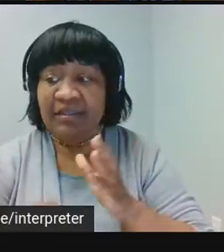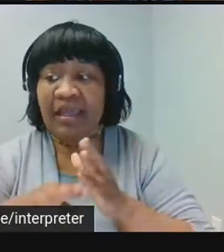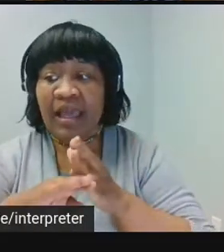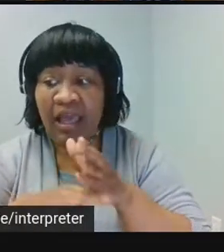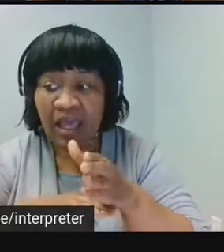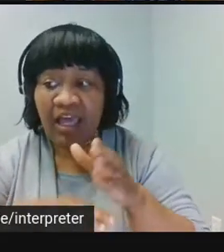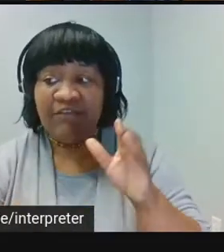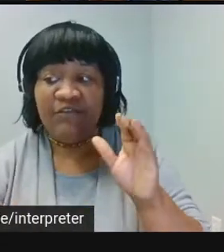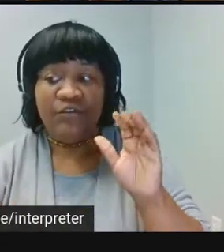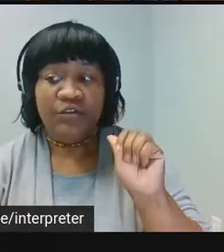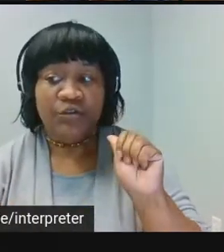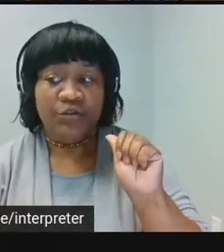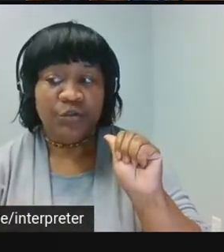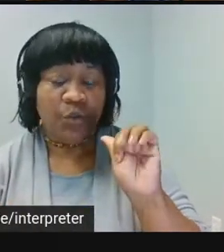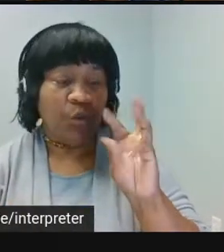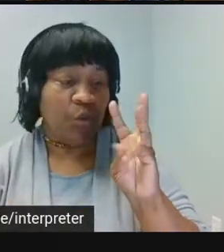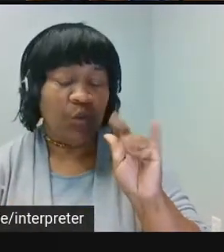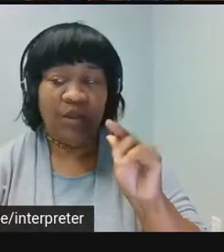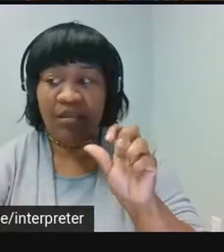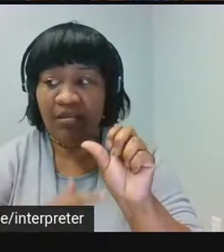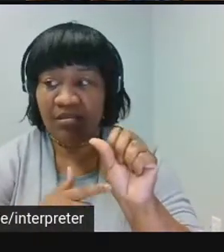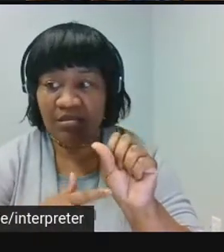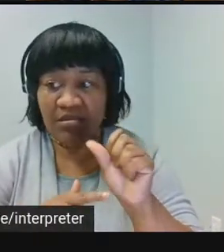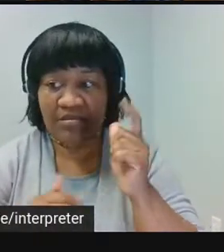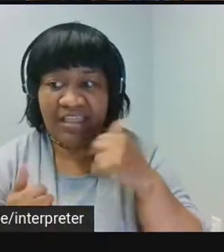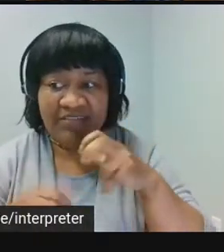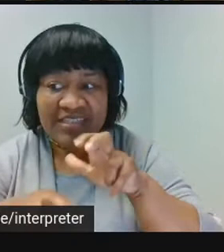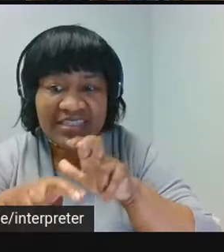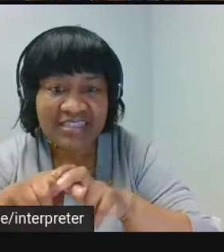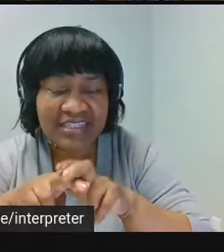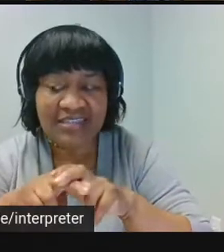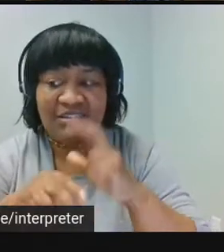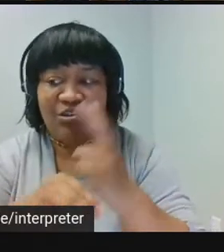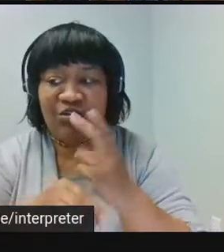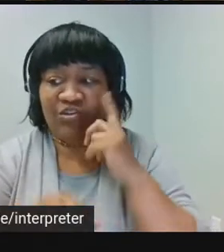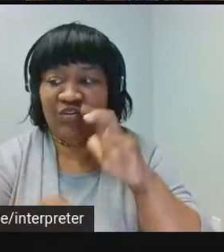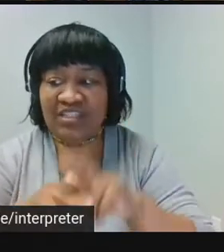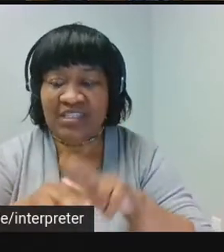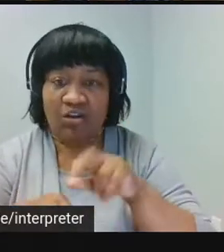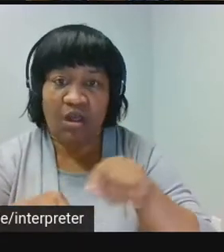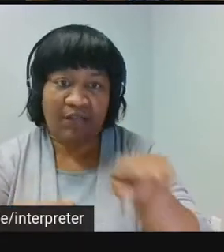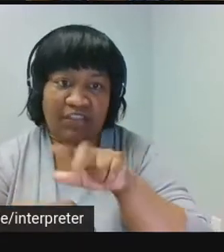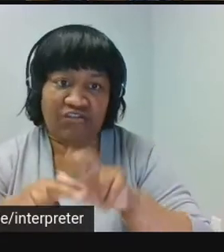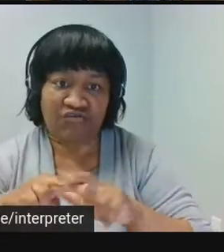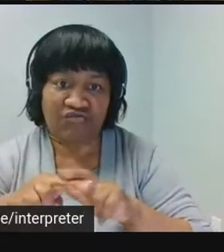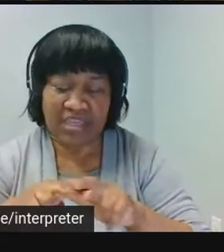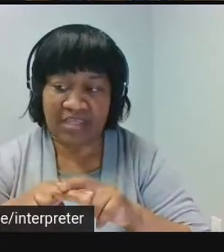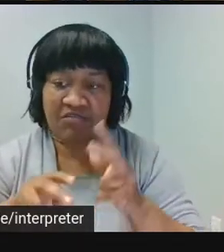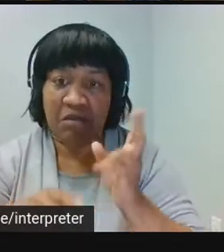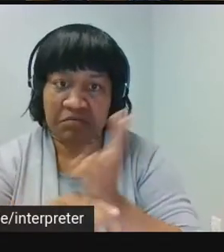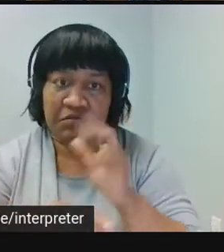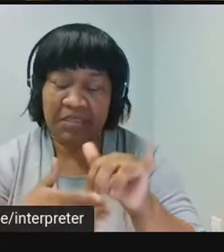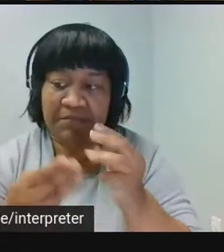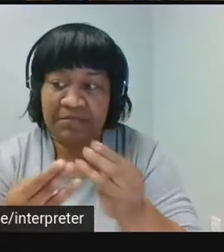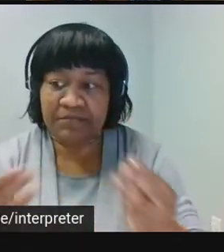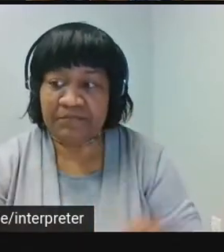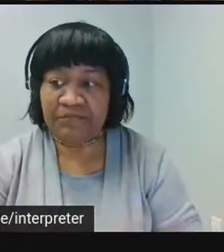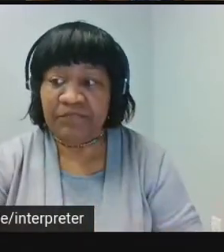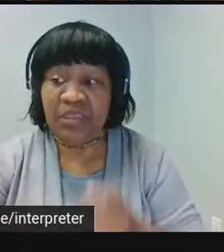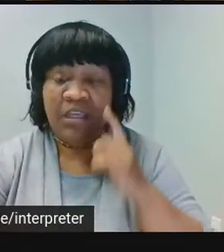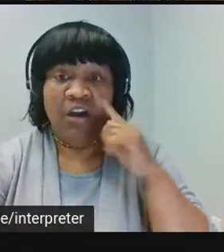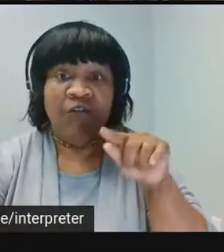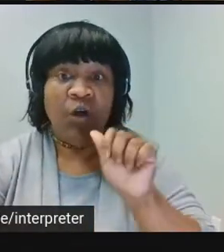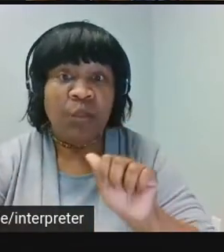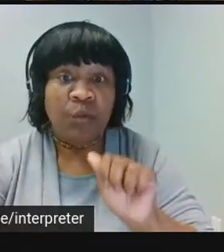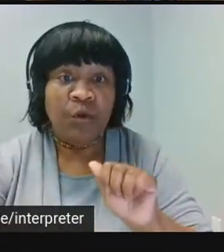rubbed, used, and moved consists of seat inserts used for seating on these trains. For this